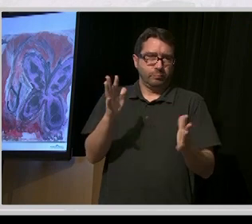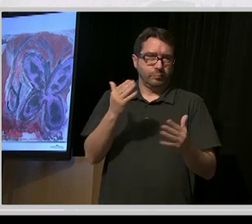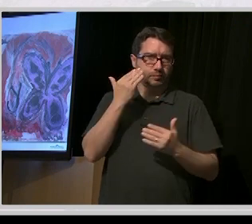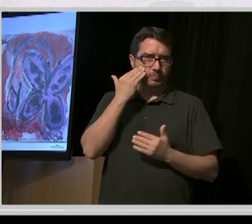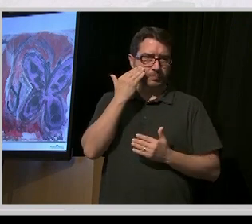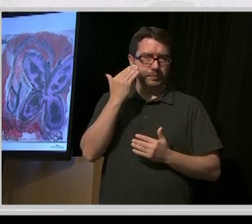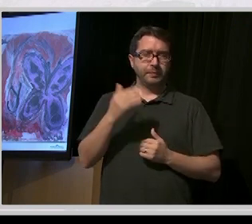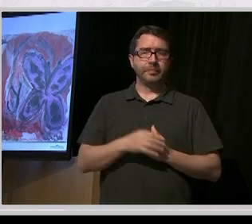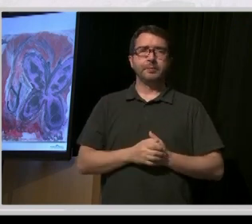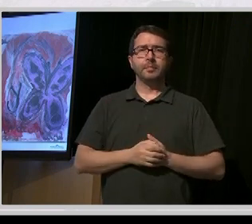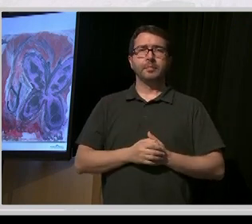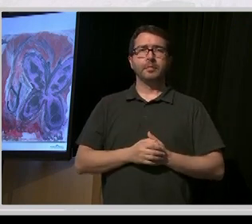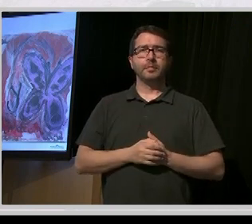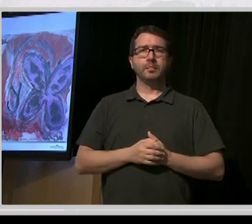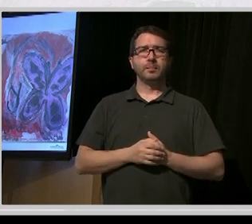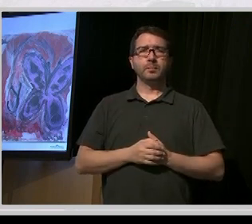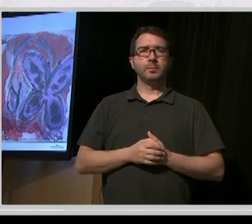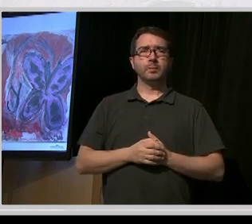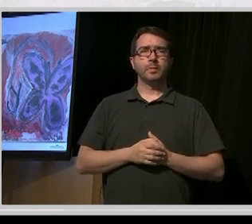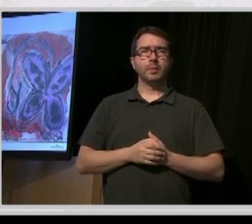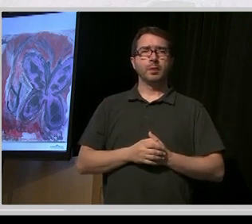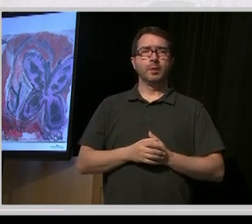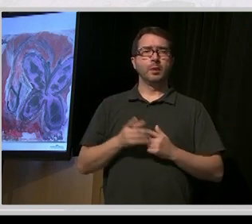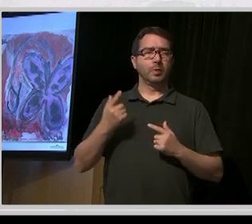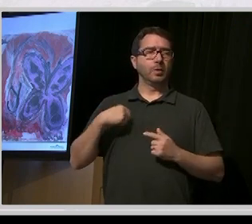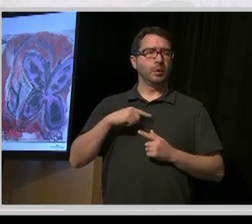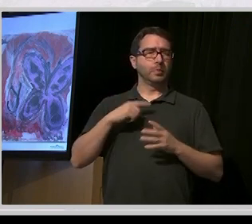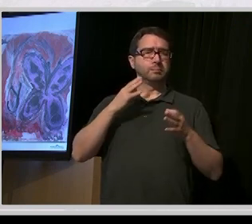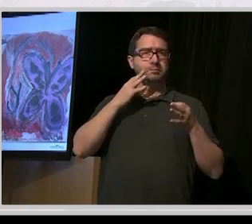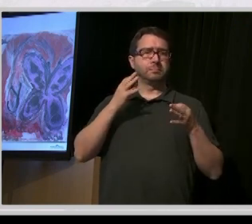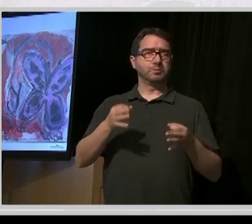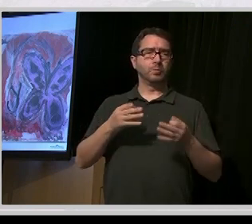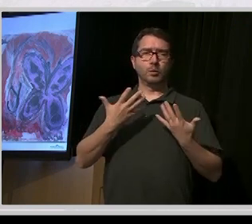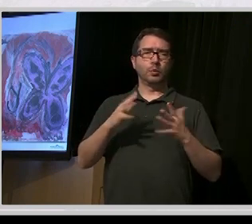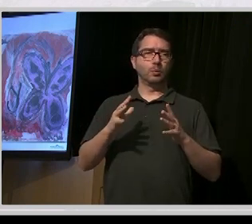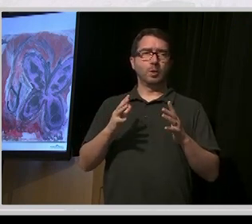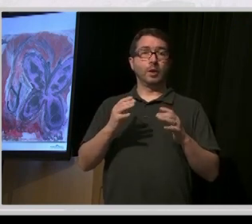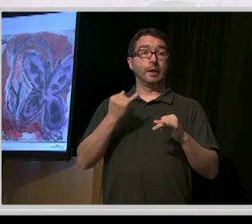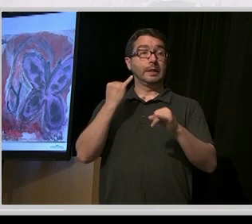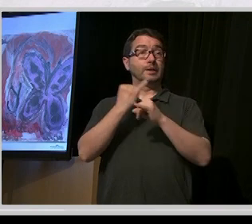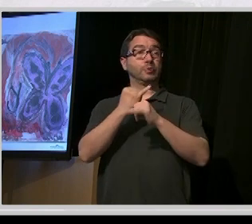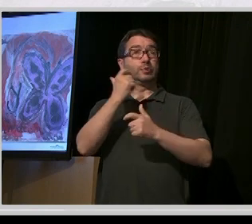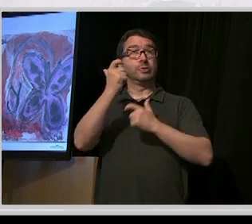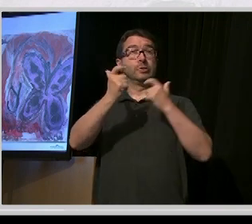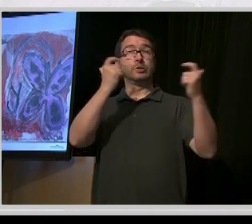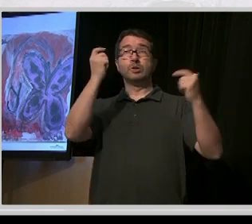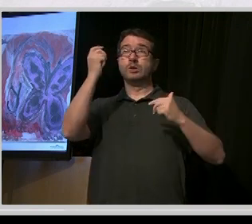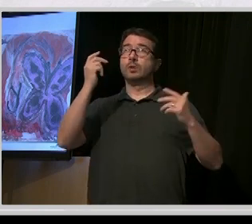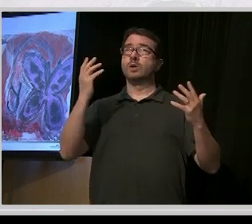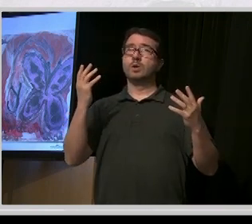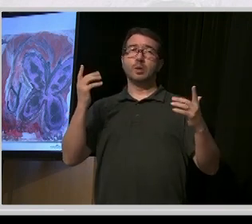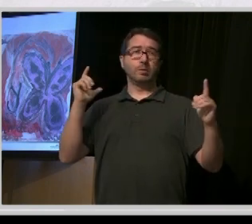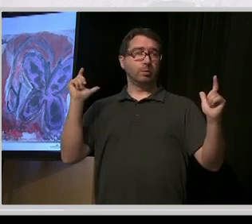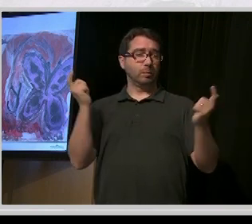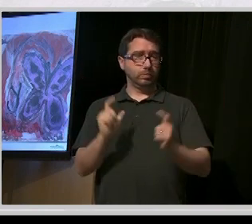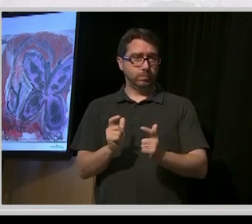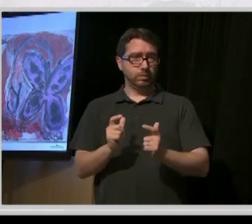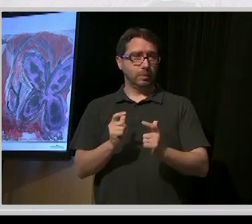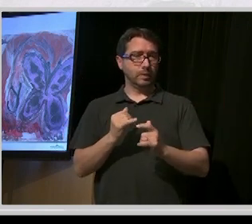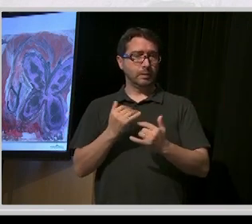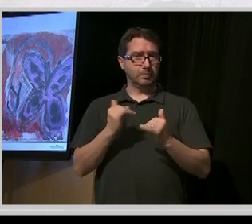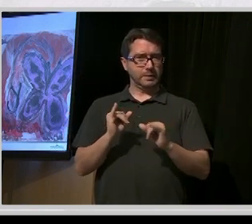very early on that we didn't want to just move from large institutions to smaller facilities. So we will not be